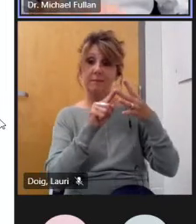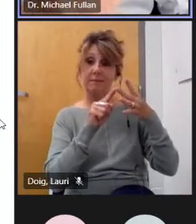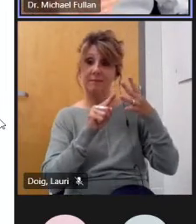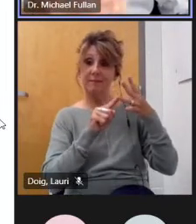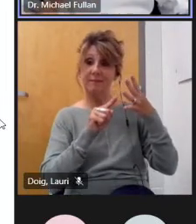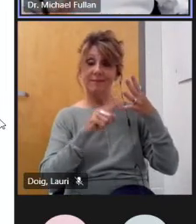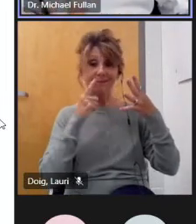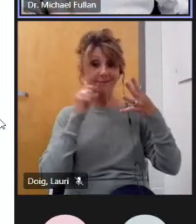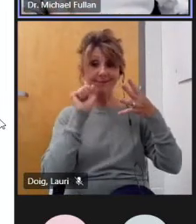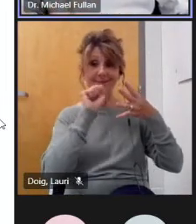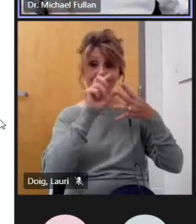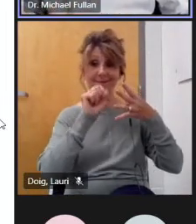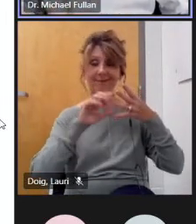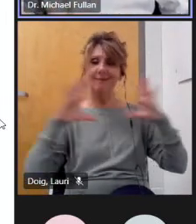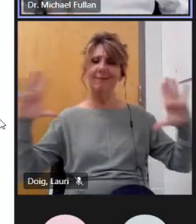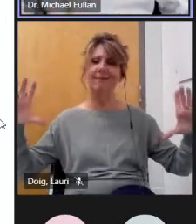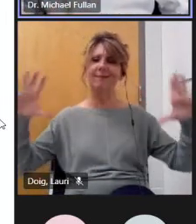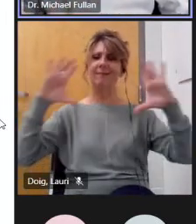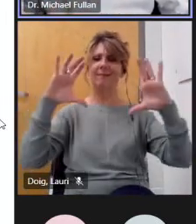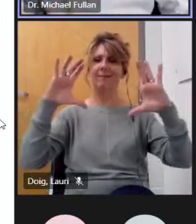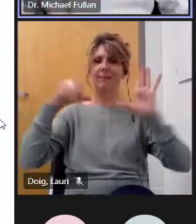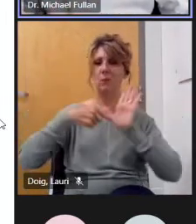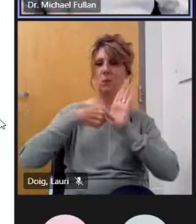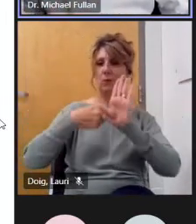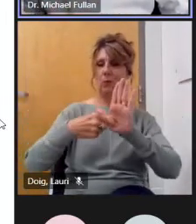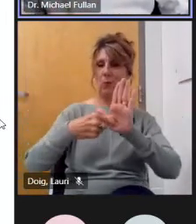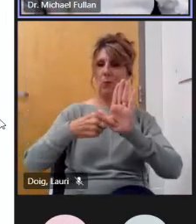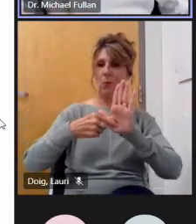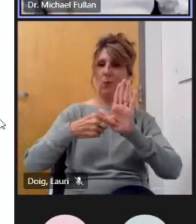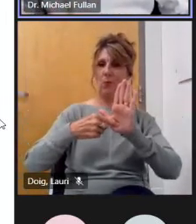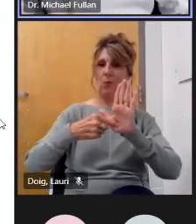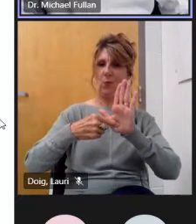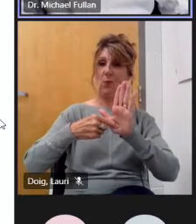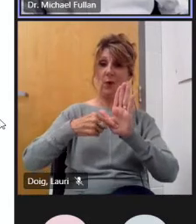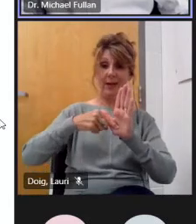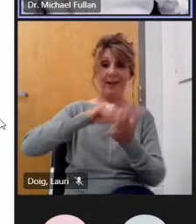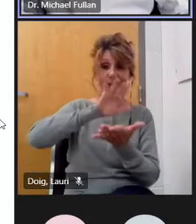the elements that we're required to shape the learning and these are